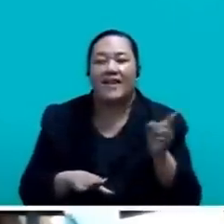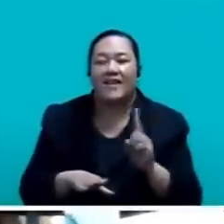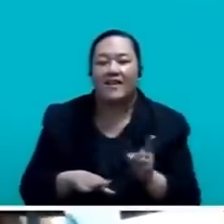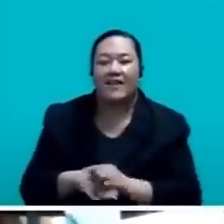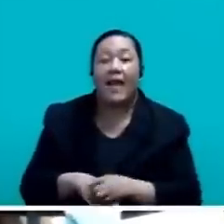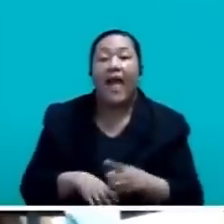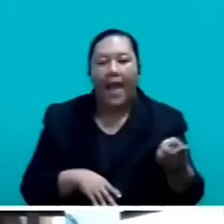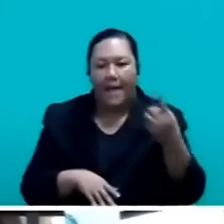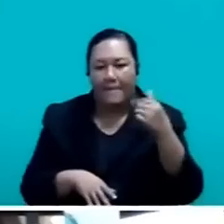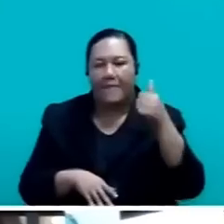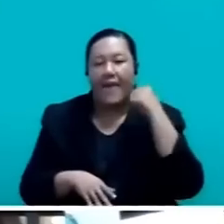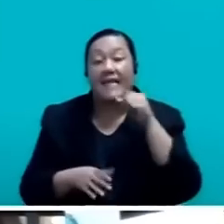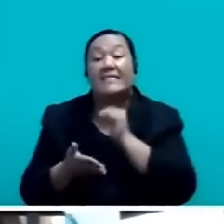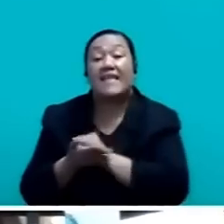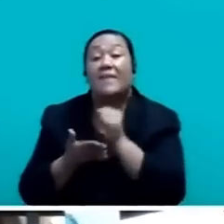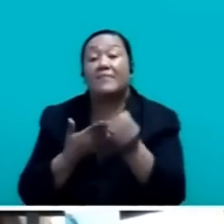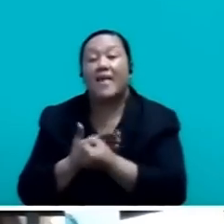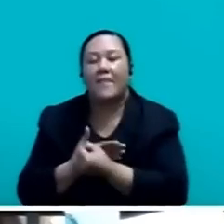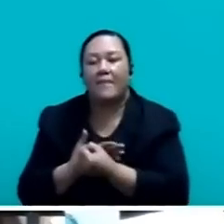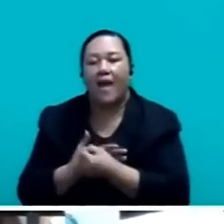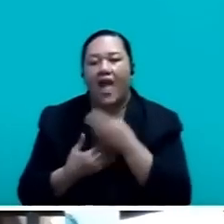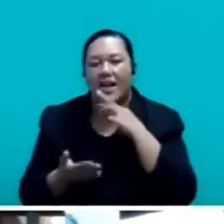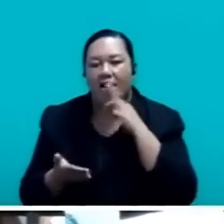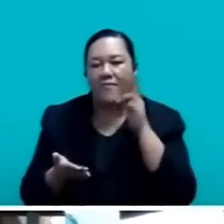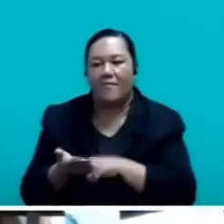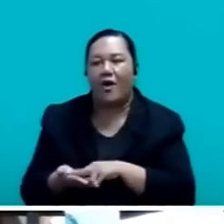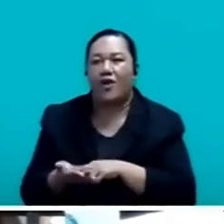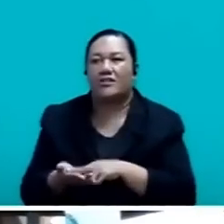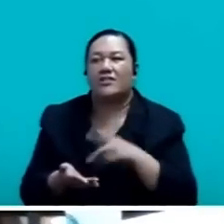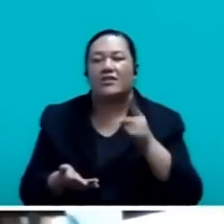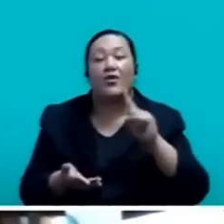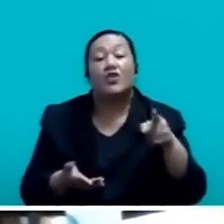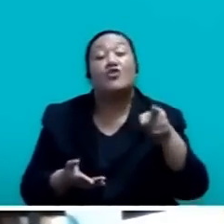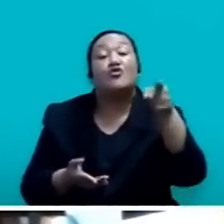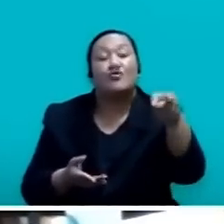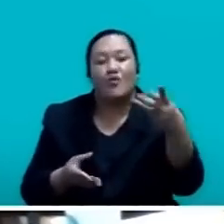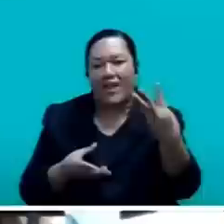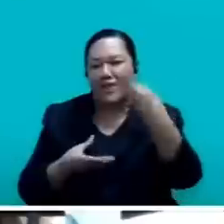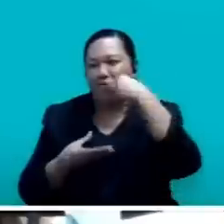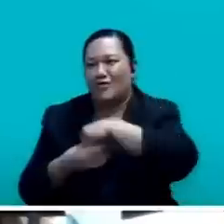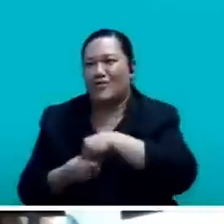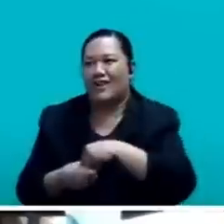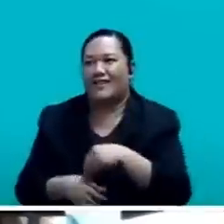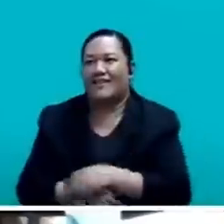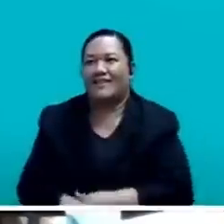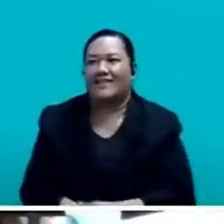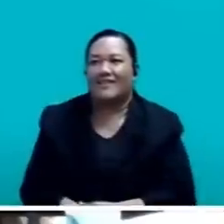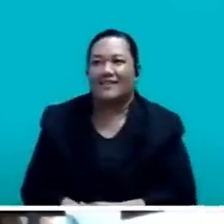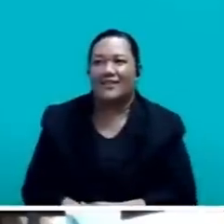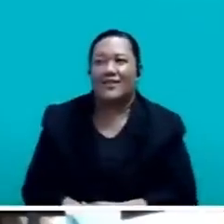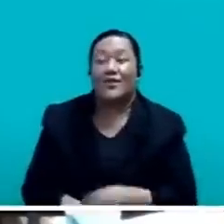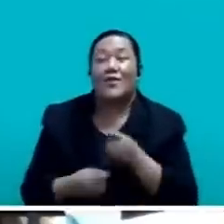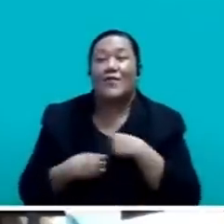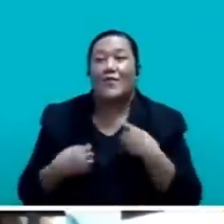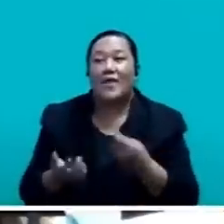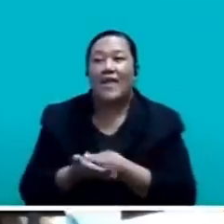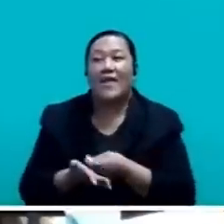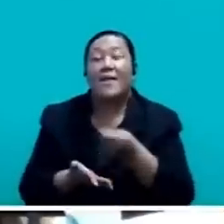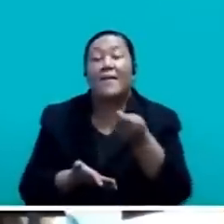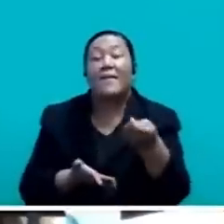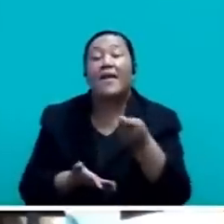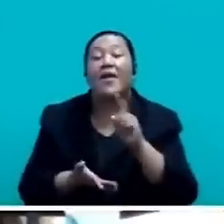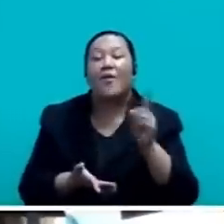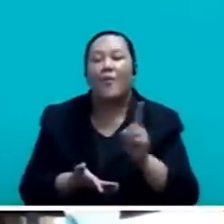September and report what your findings are. You included, Honourable Ketan. We are paying,